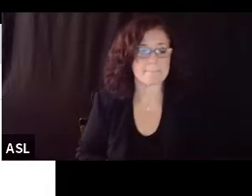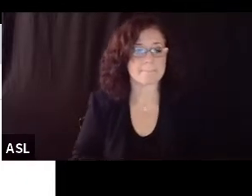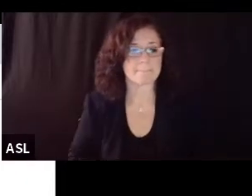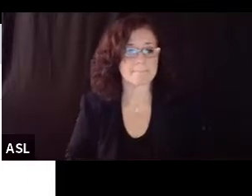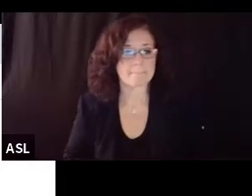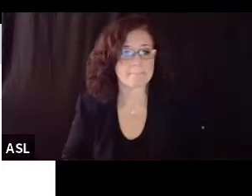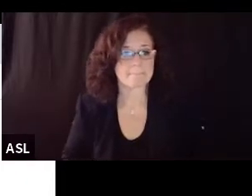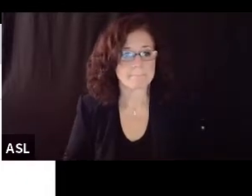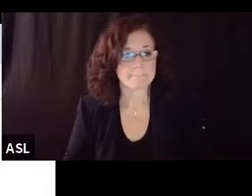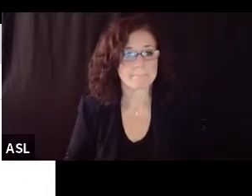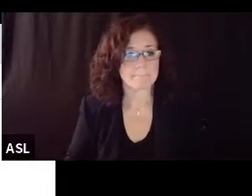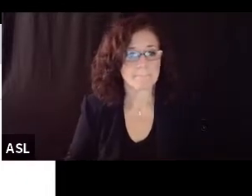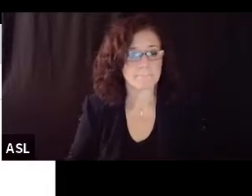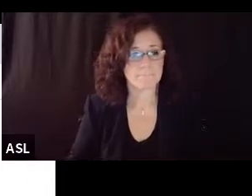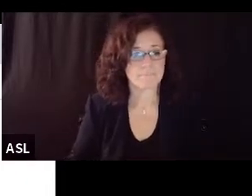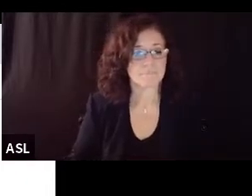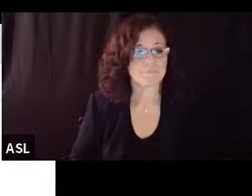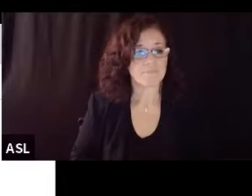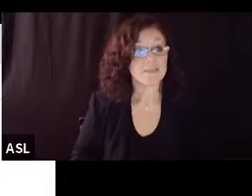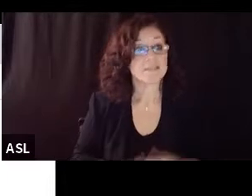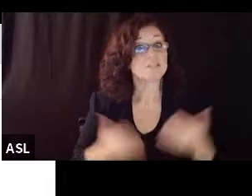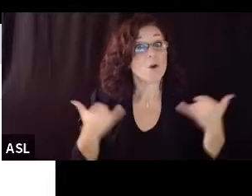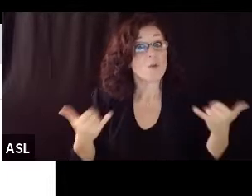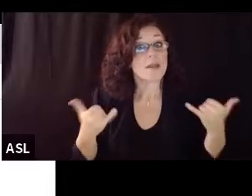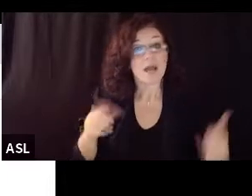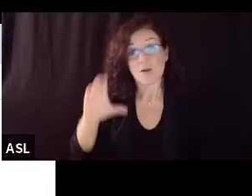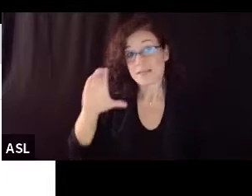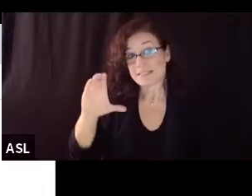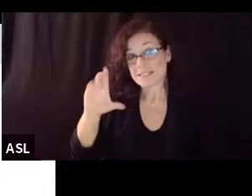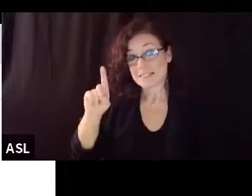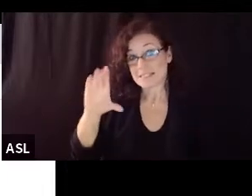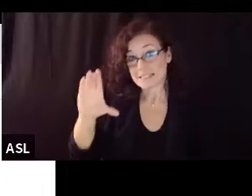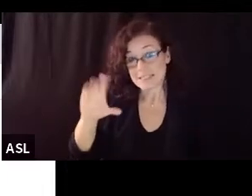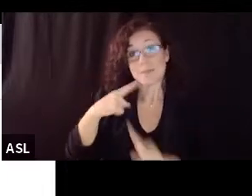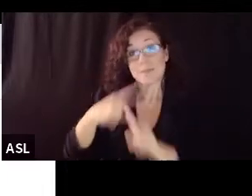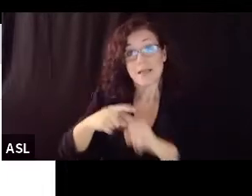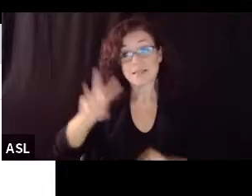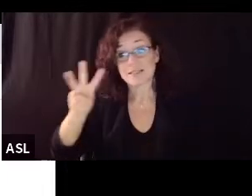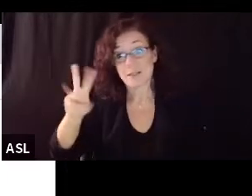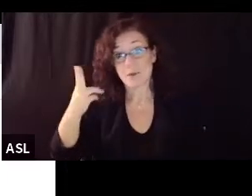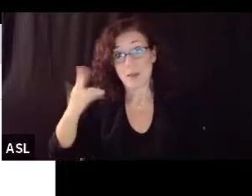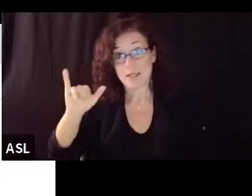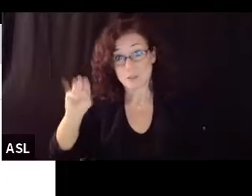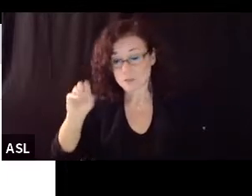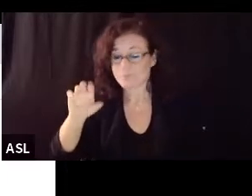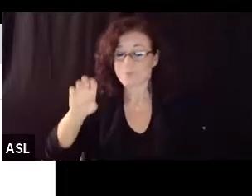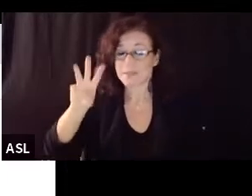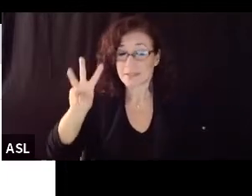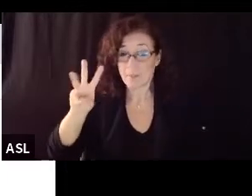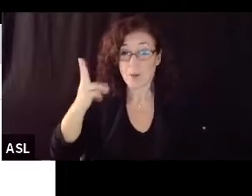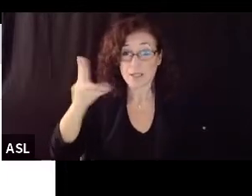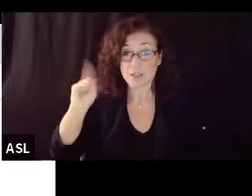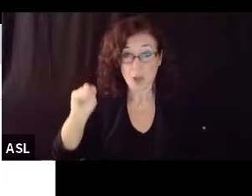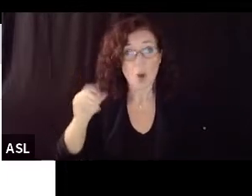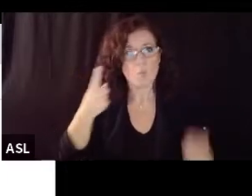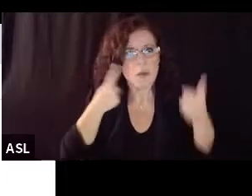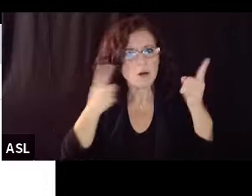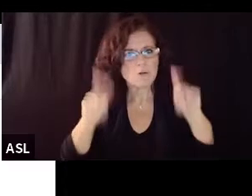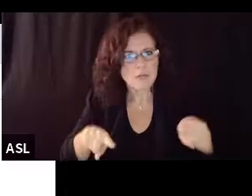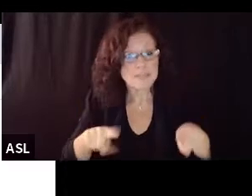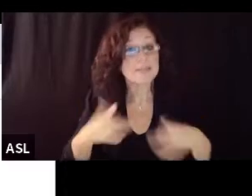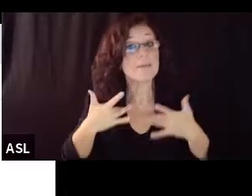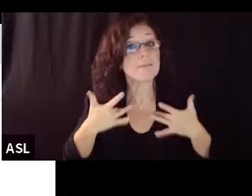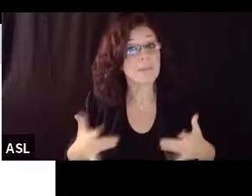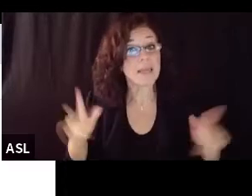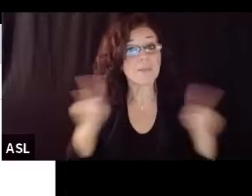so at this point the cdc and the who both agree that the primary mode of covid transmission is in the air and you'll hear a lot about